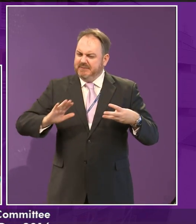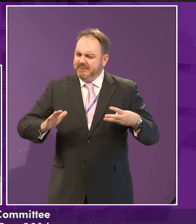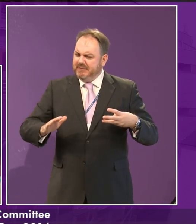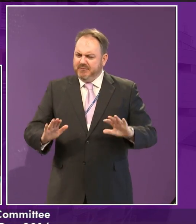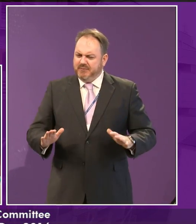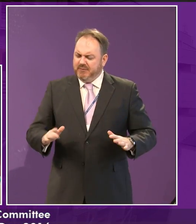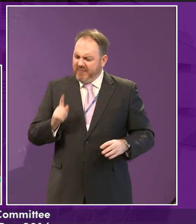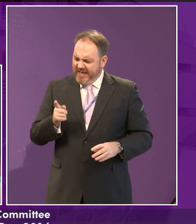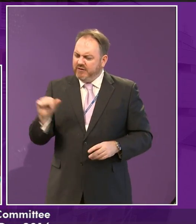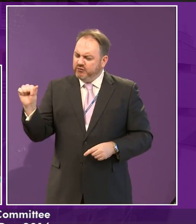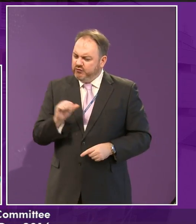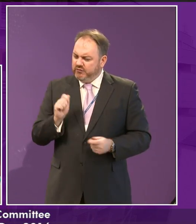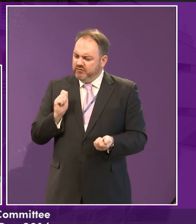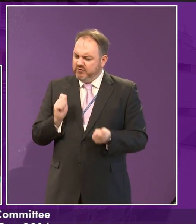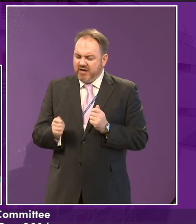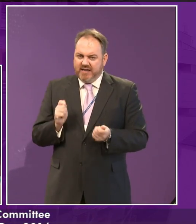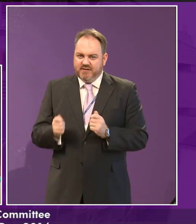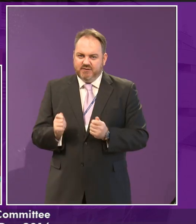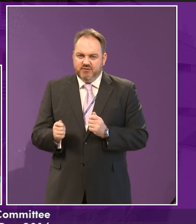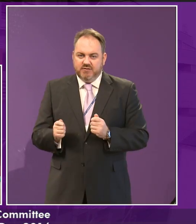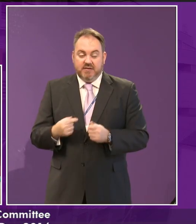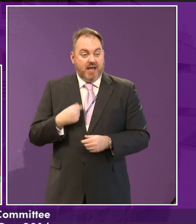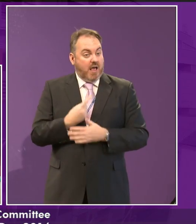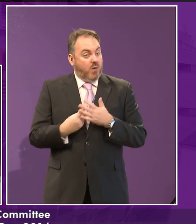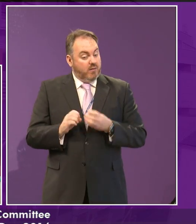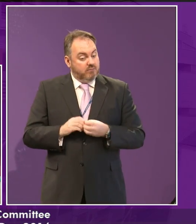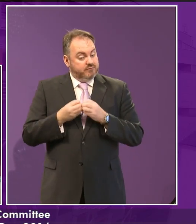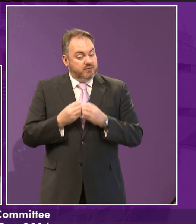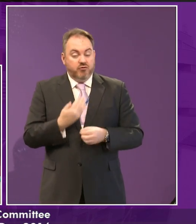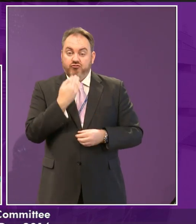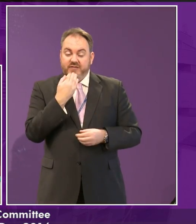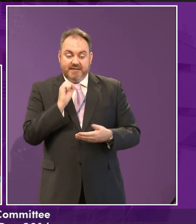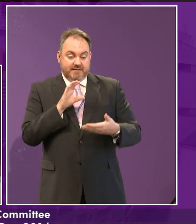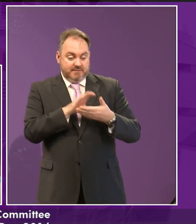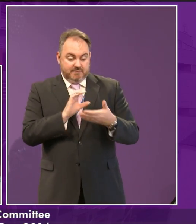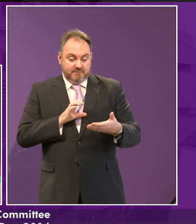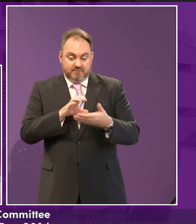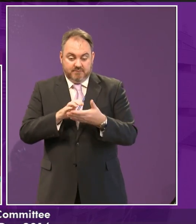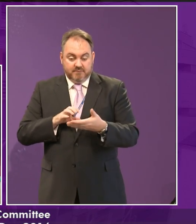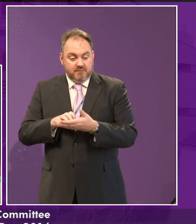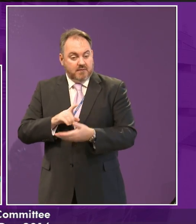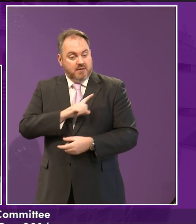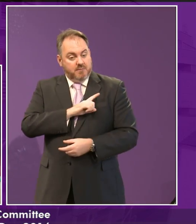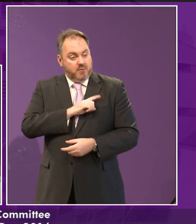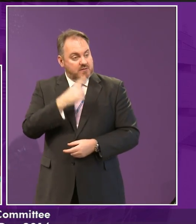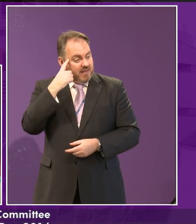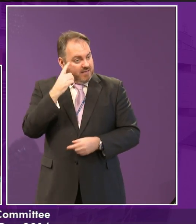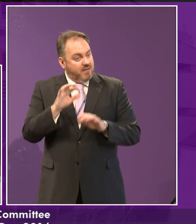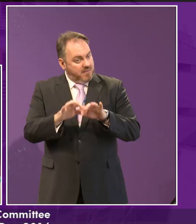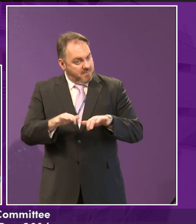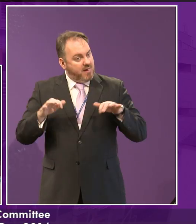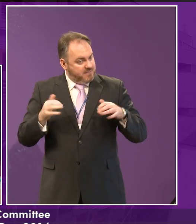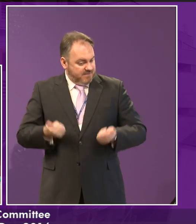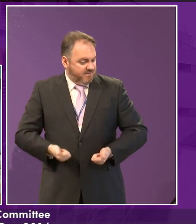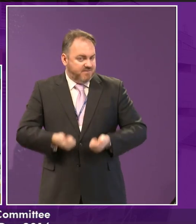think you need to change. I only did green because I think the Parliament's just really good how